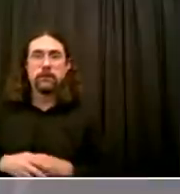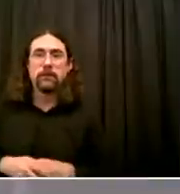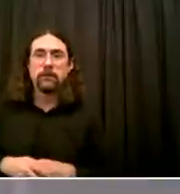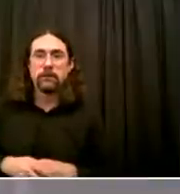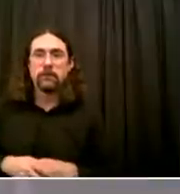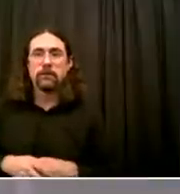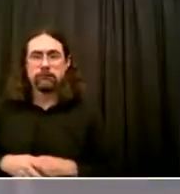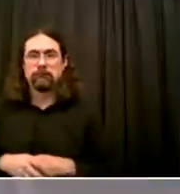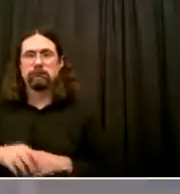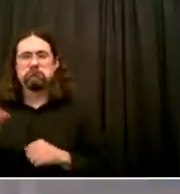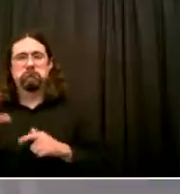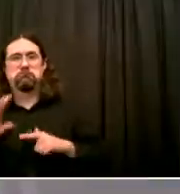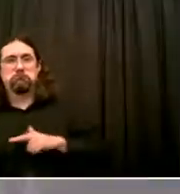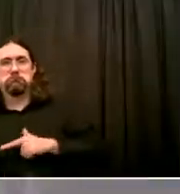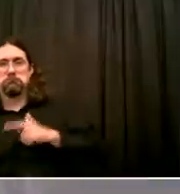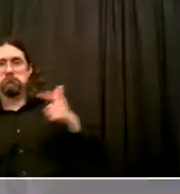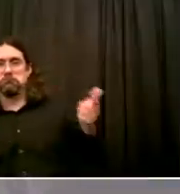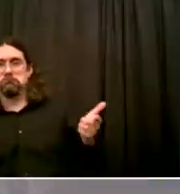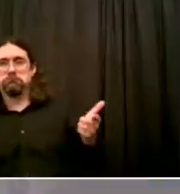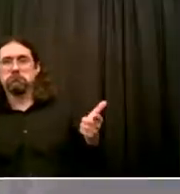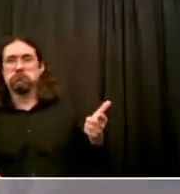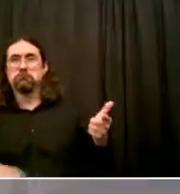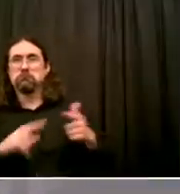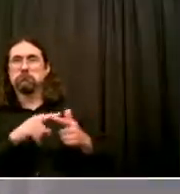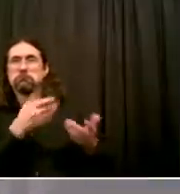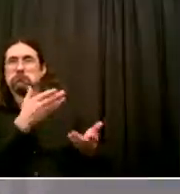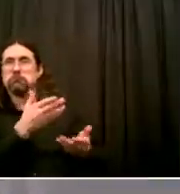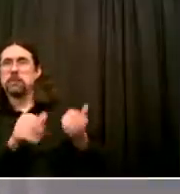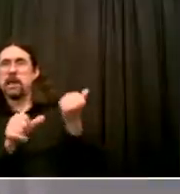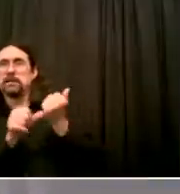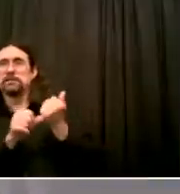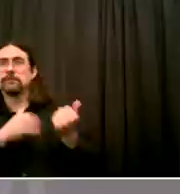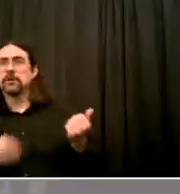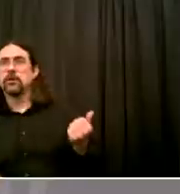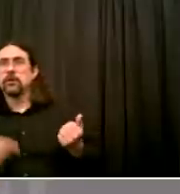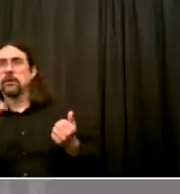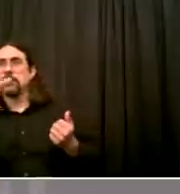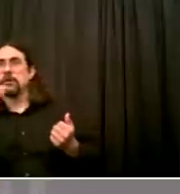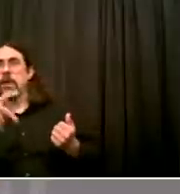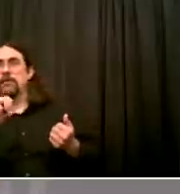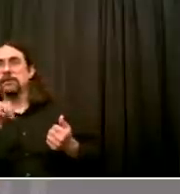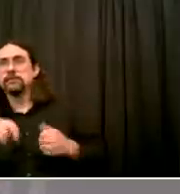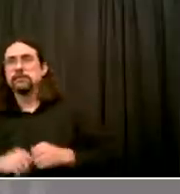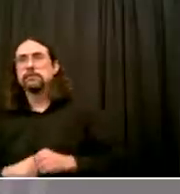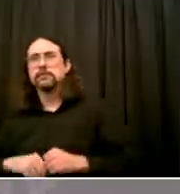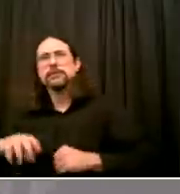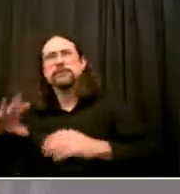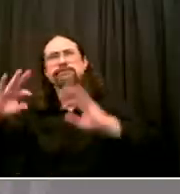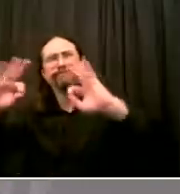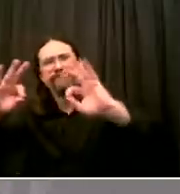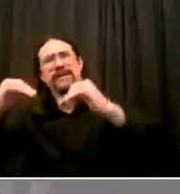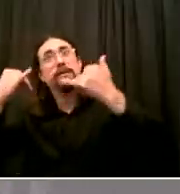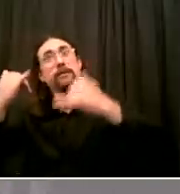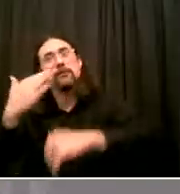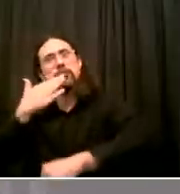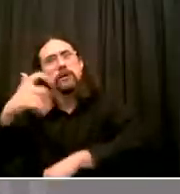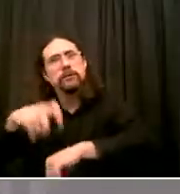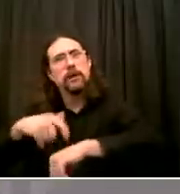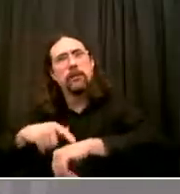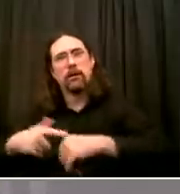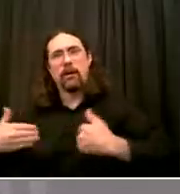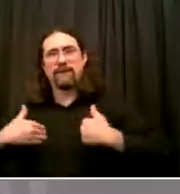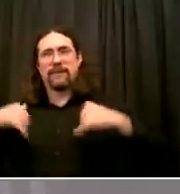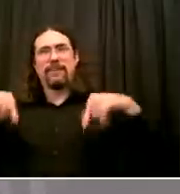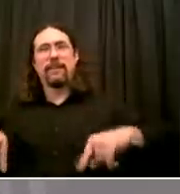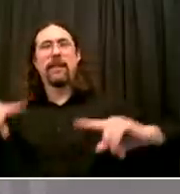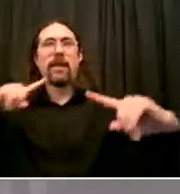amongst people in this city On how best to represent our